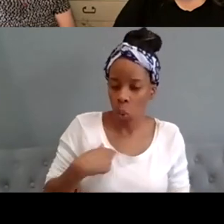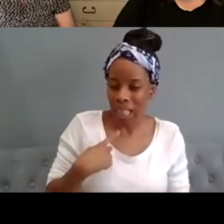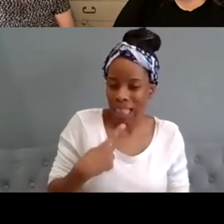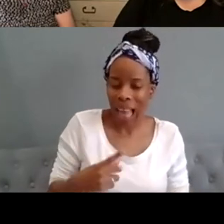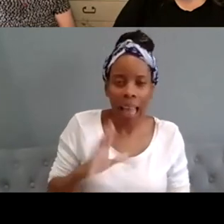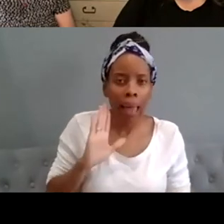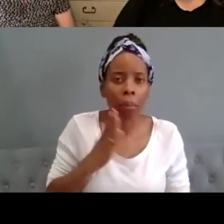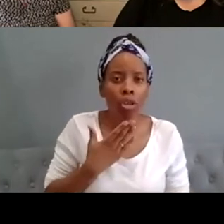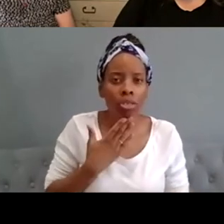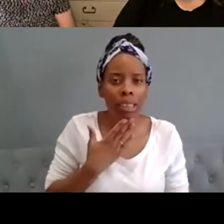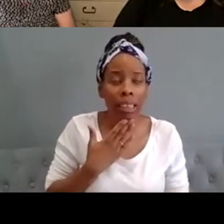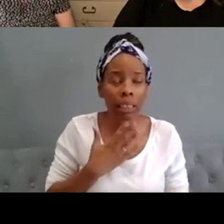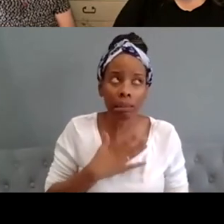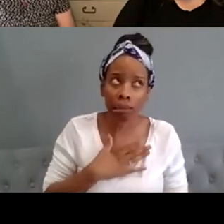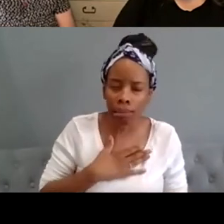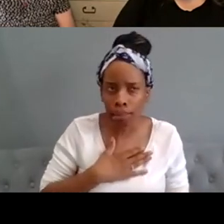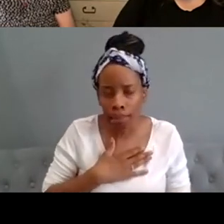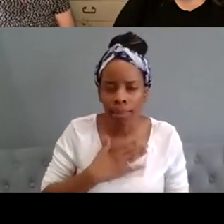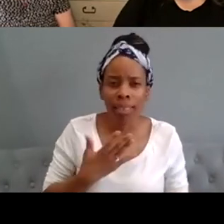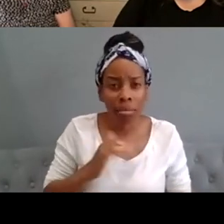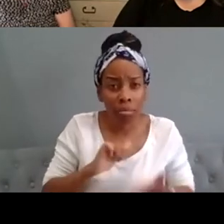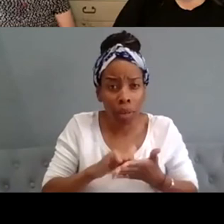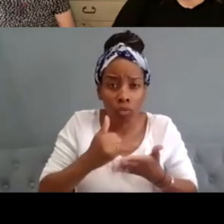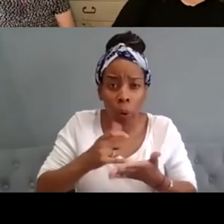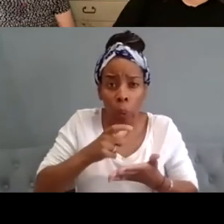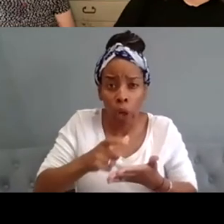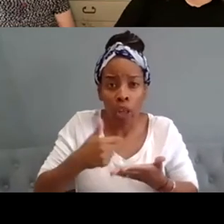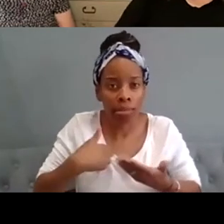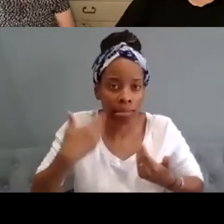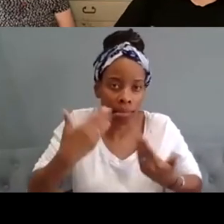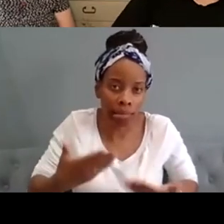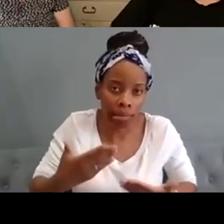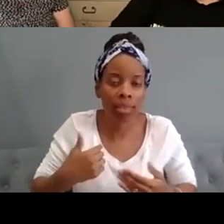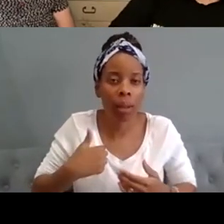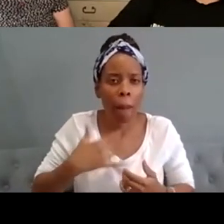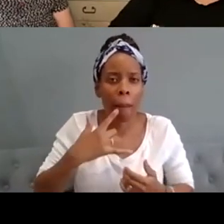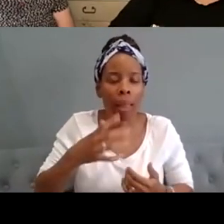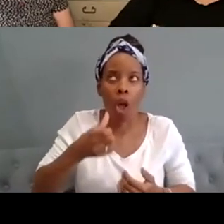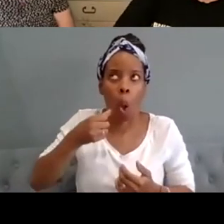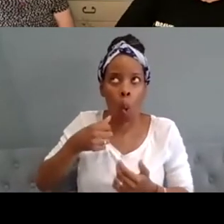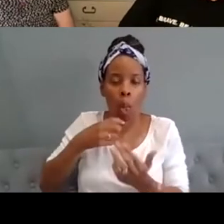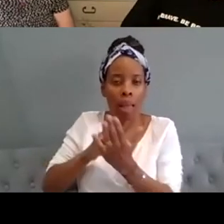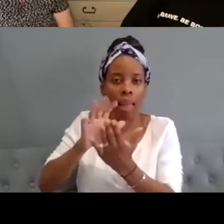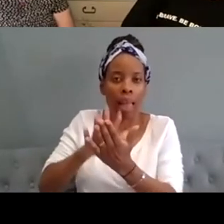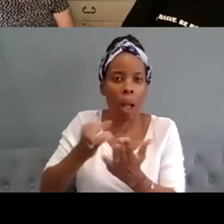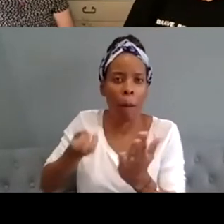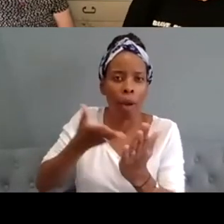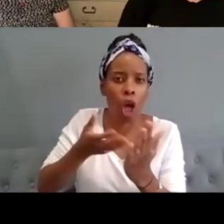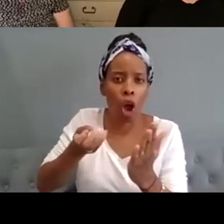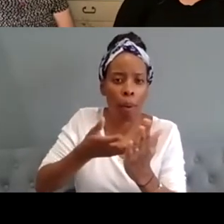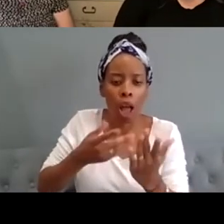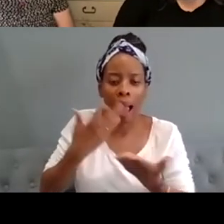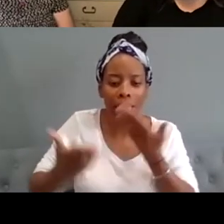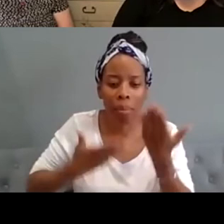feels like quite a powerful word um and maybe i'll reserve that for another blog or something but um i think that